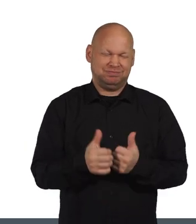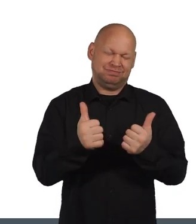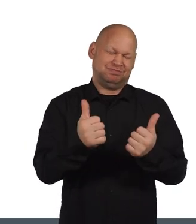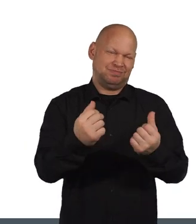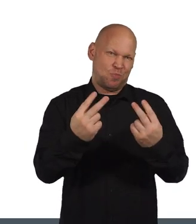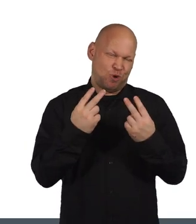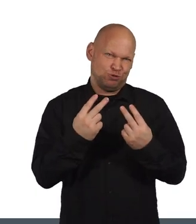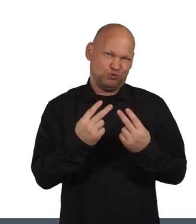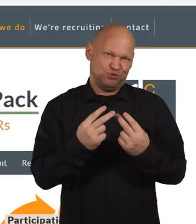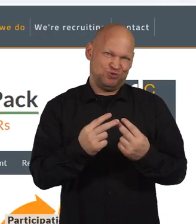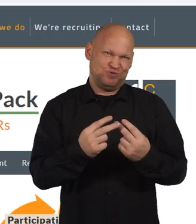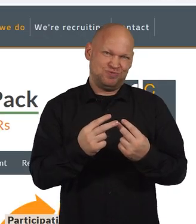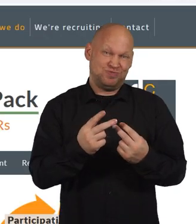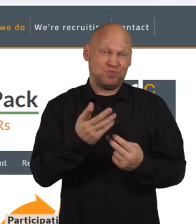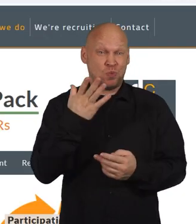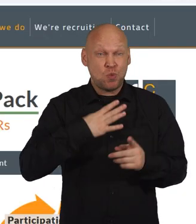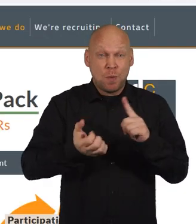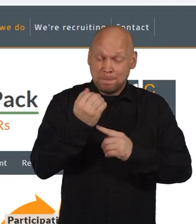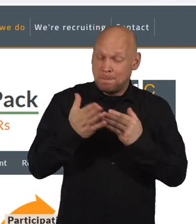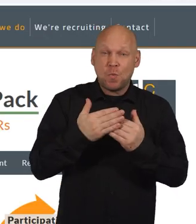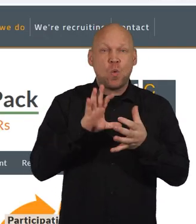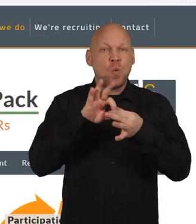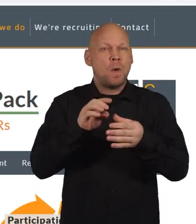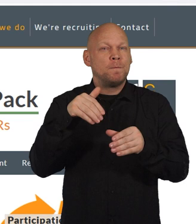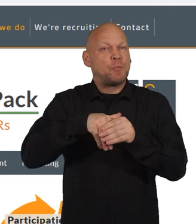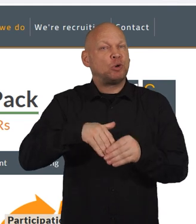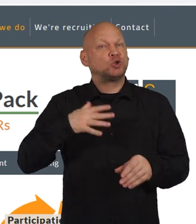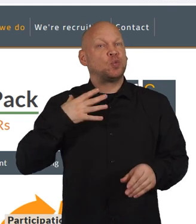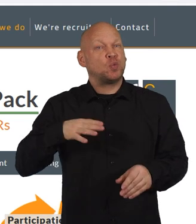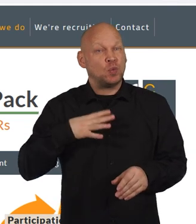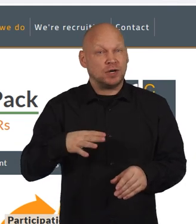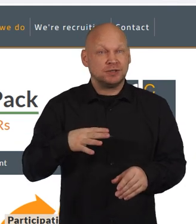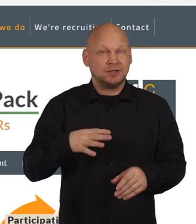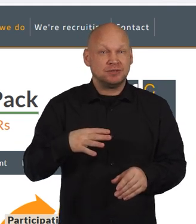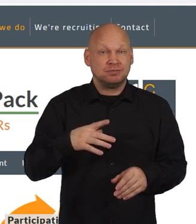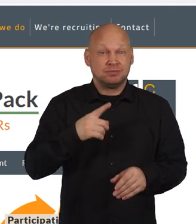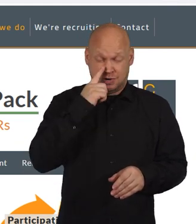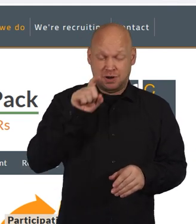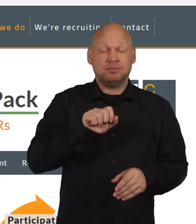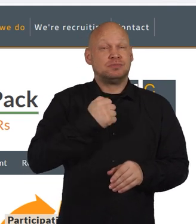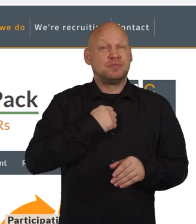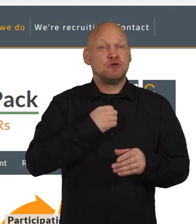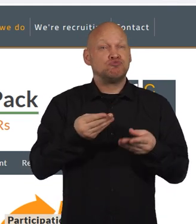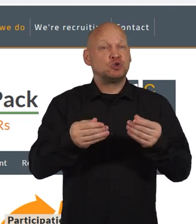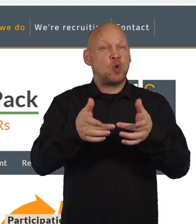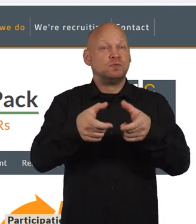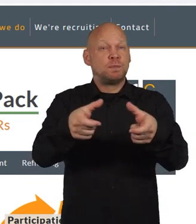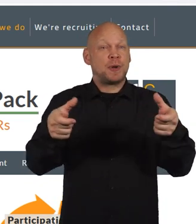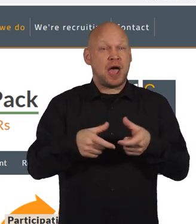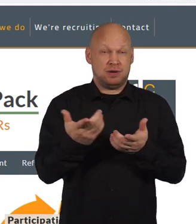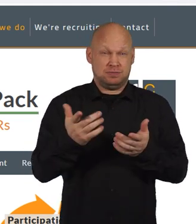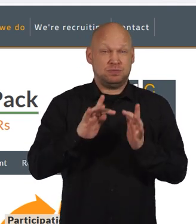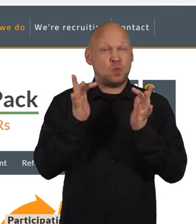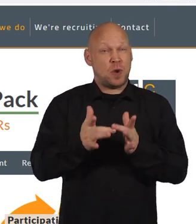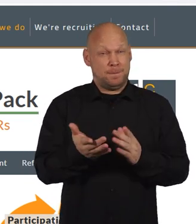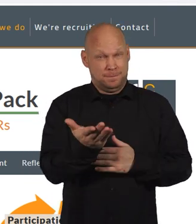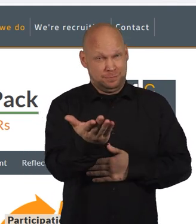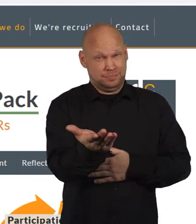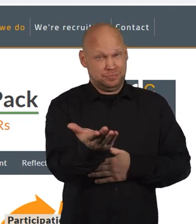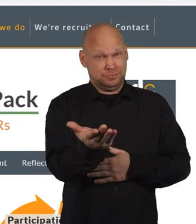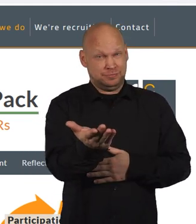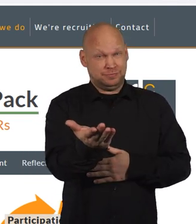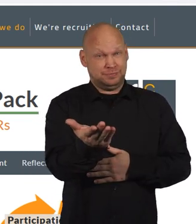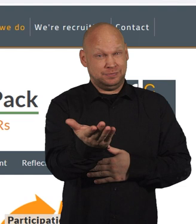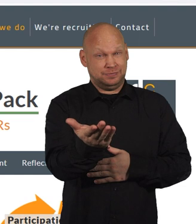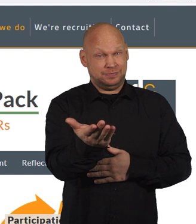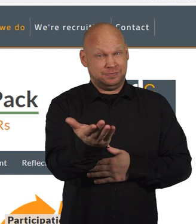Thanks for watching. If you want to find out more about participation requests, you can visit our resource pack at www